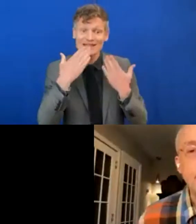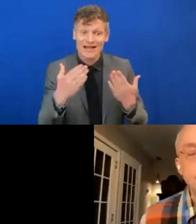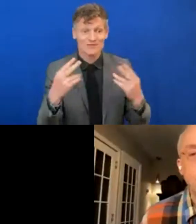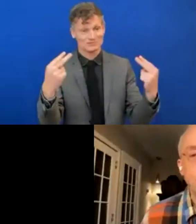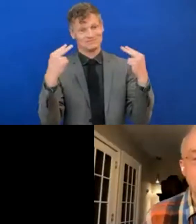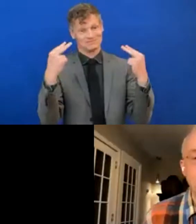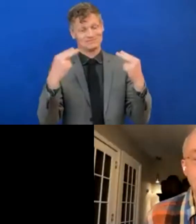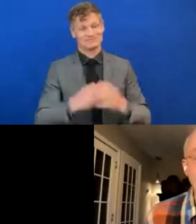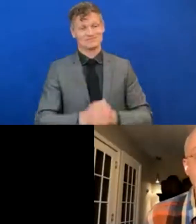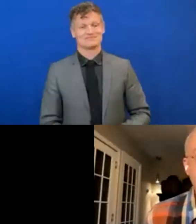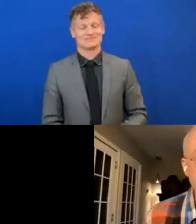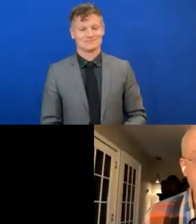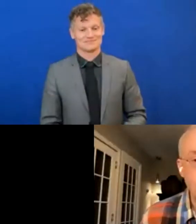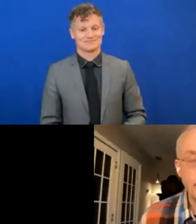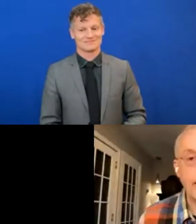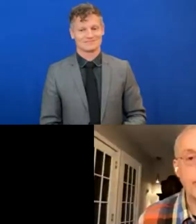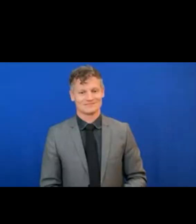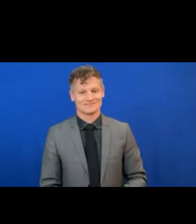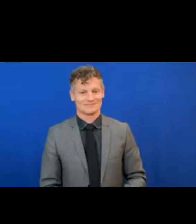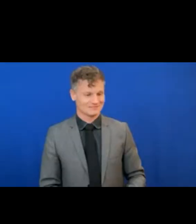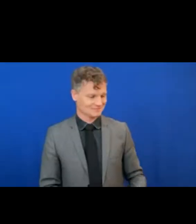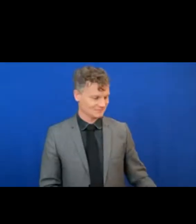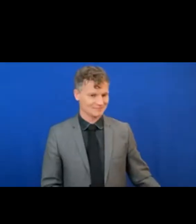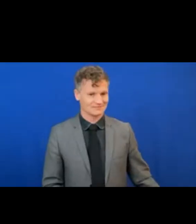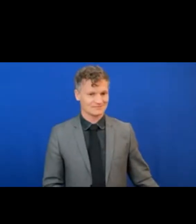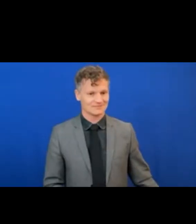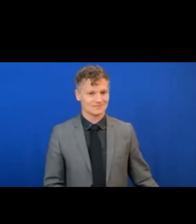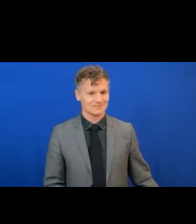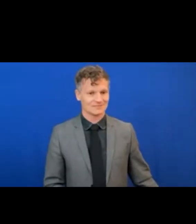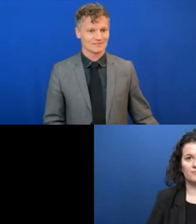Thank you so much, Your Excellency. Thank It's an honor to have you with us today.